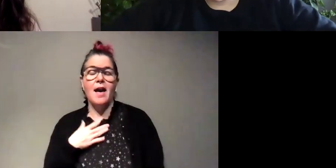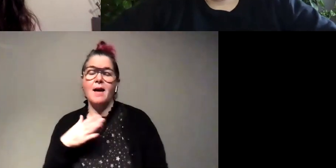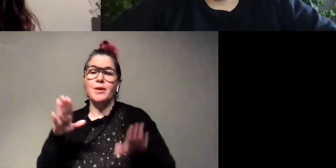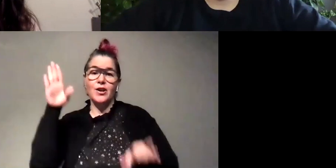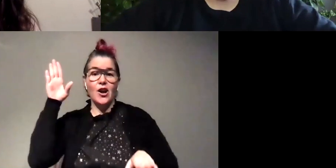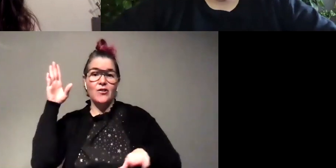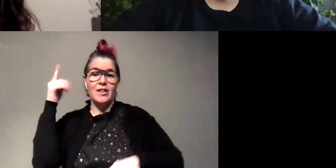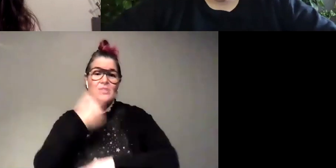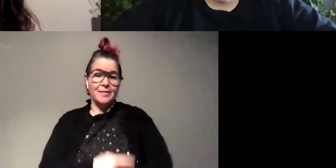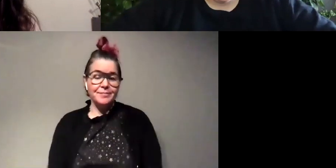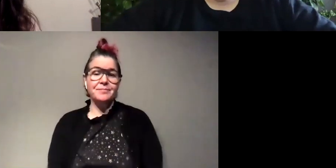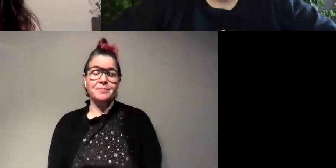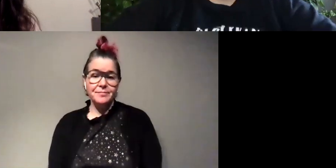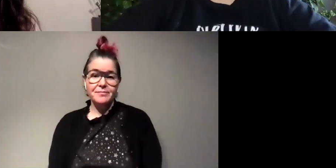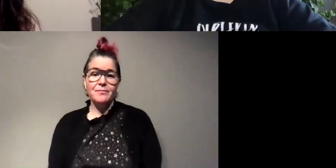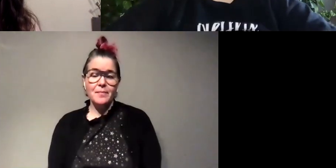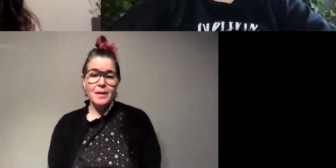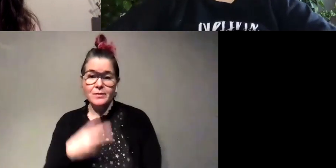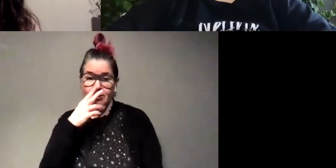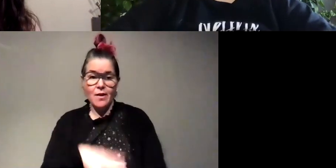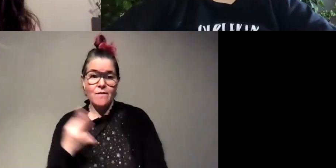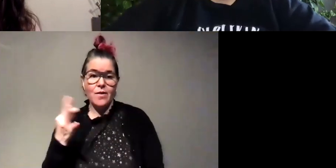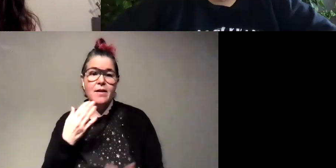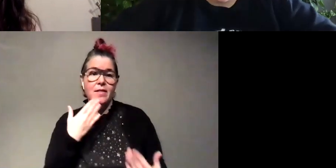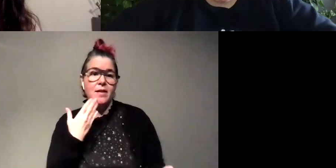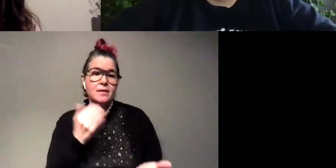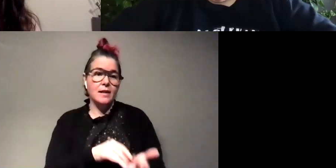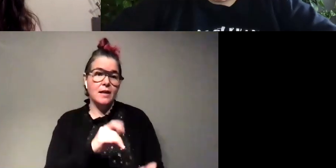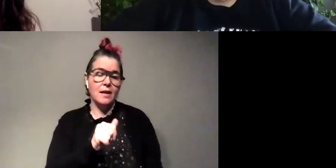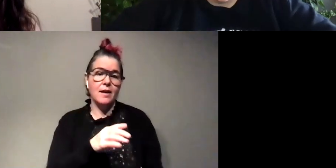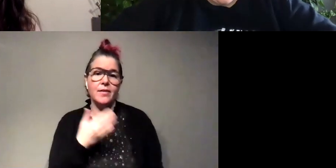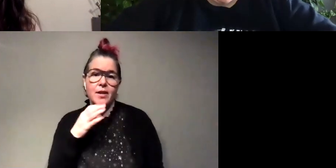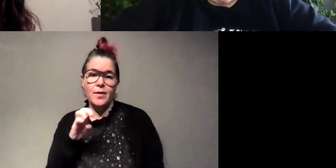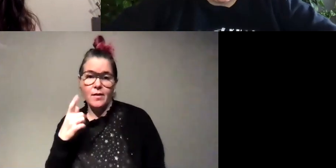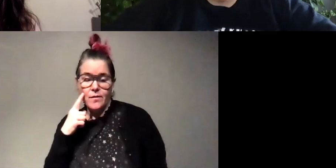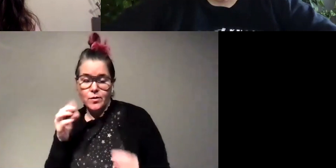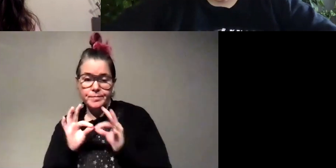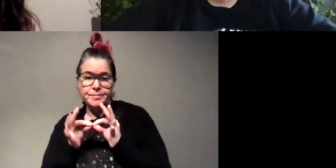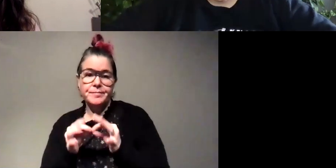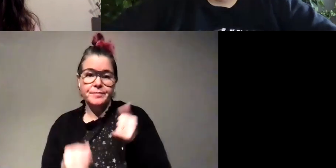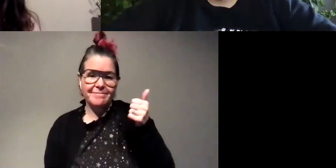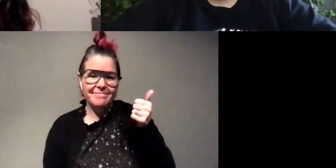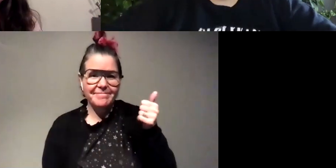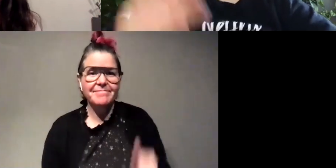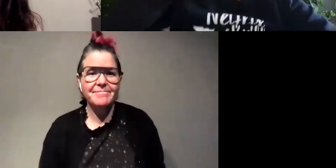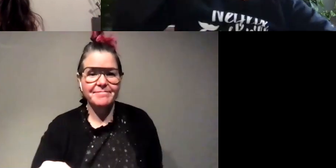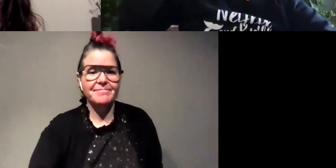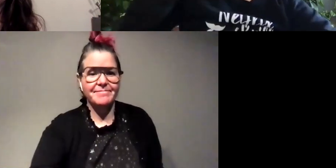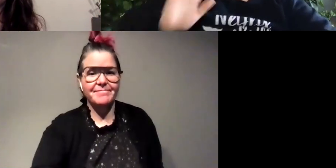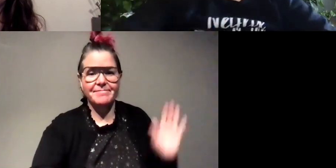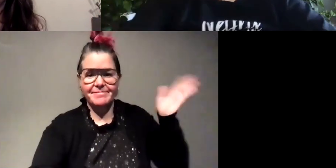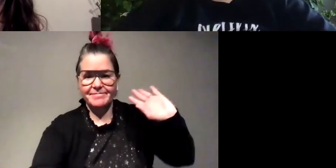uh we'll see you um friday thanks again yelena and thank you aaron for signing for us thank you